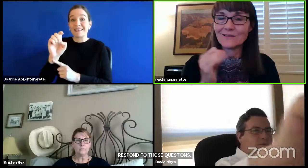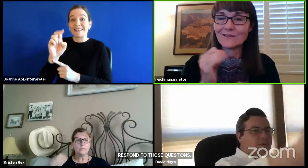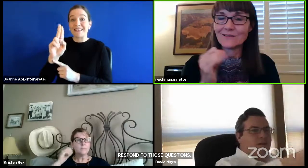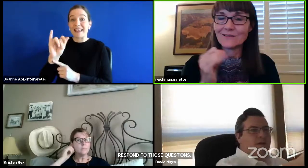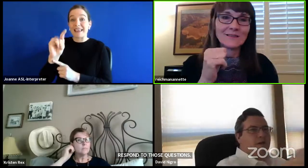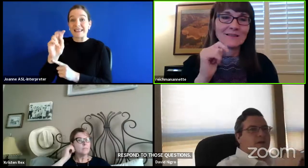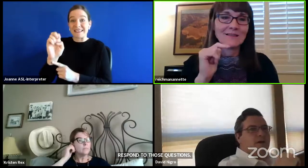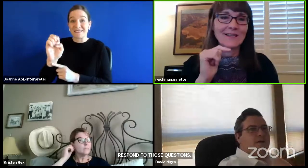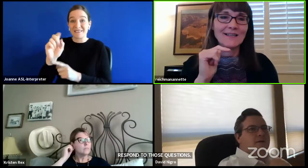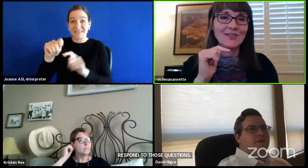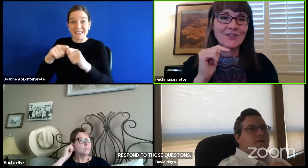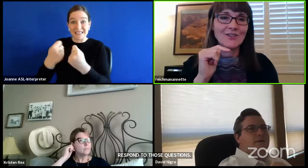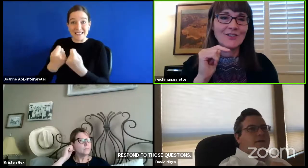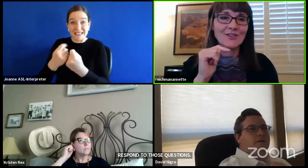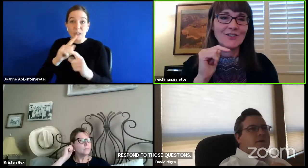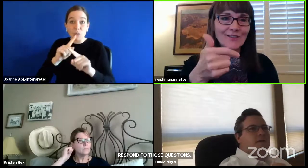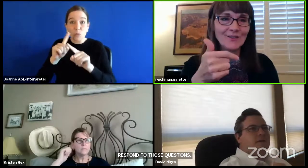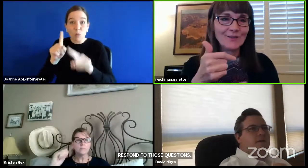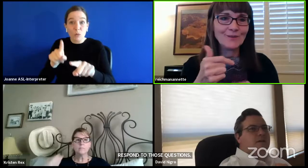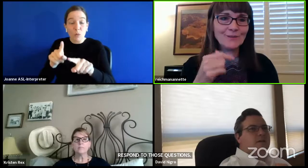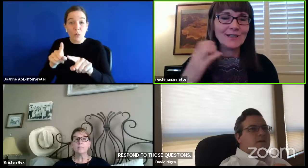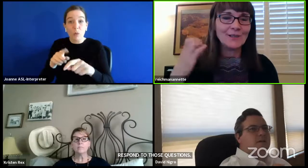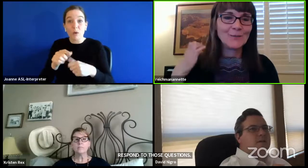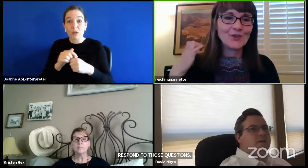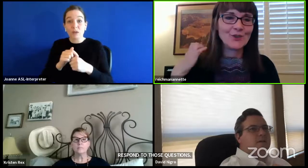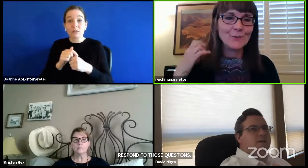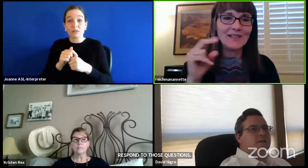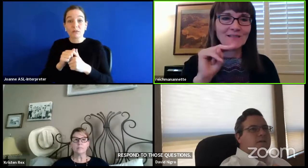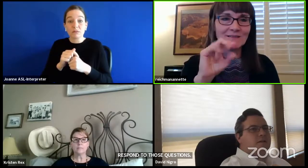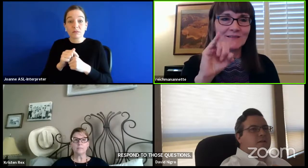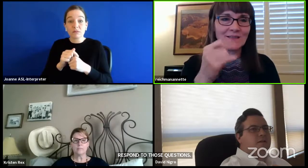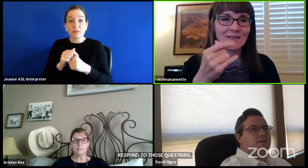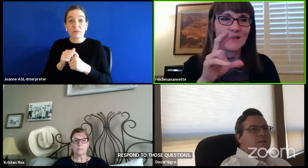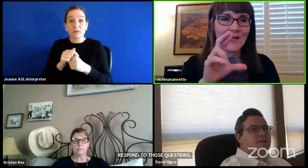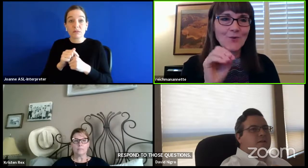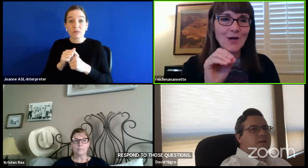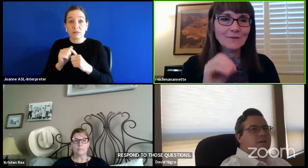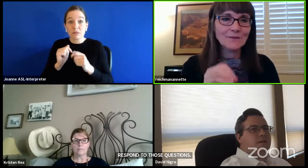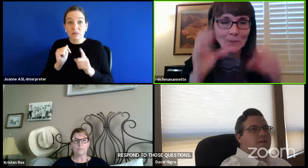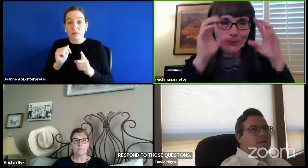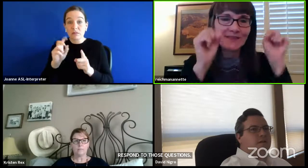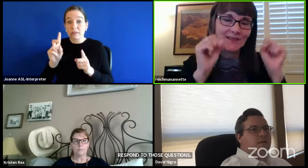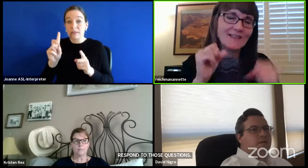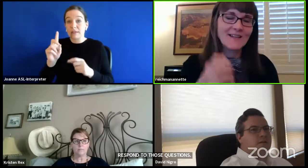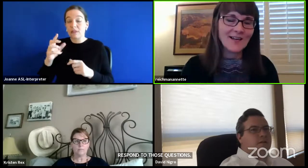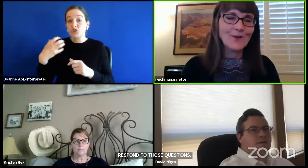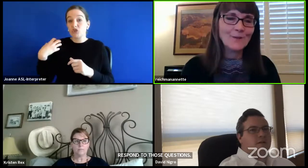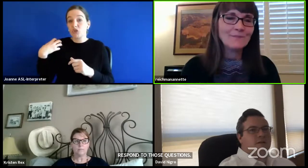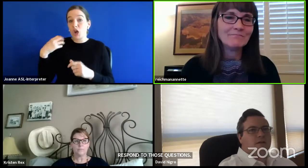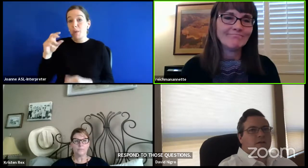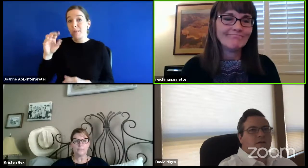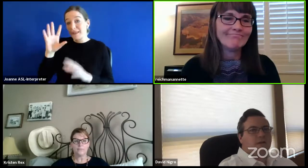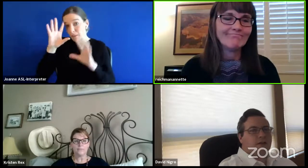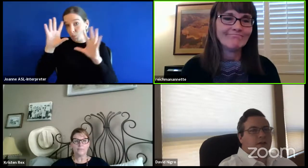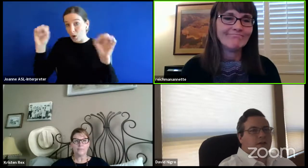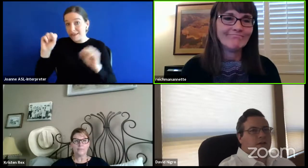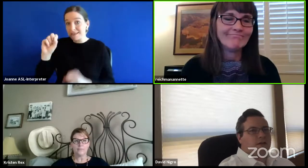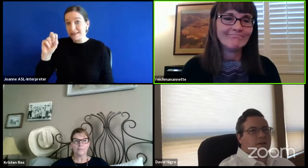If not, I can turn back to you, Chairman Nigro, President Nigro.